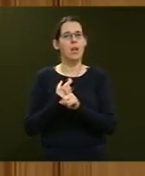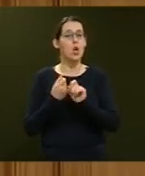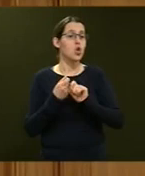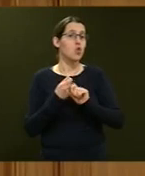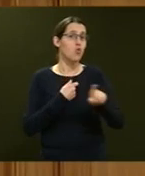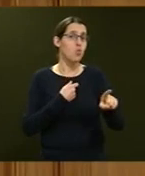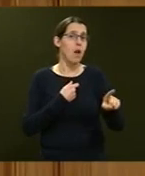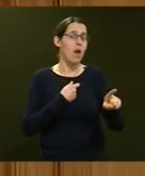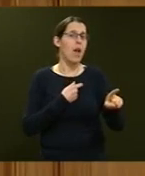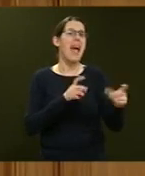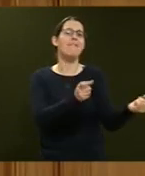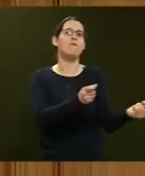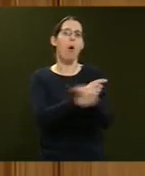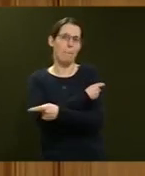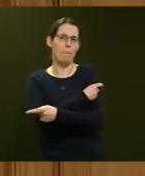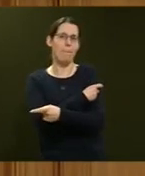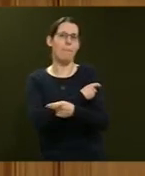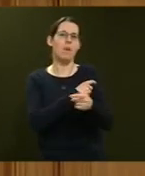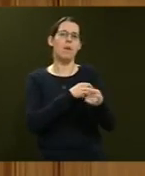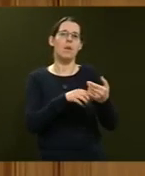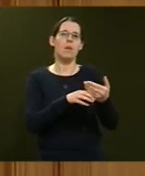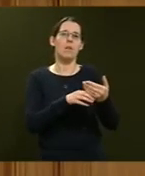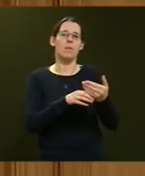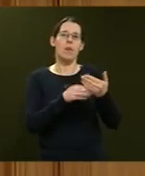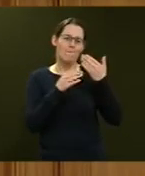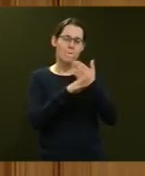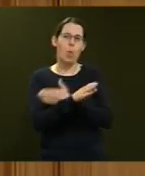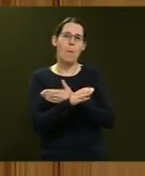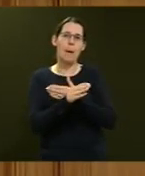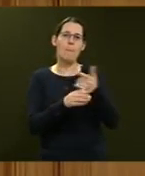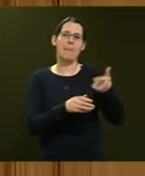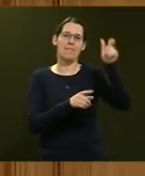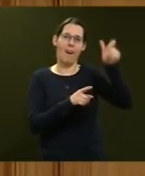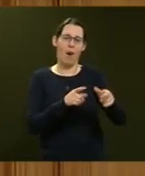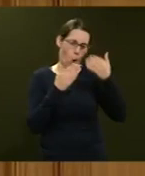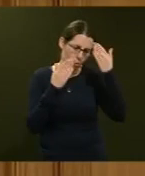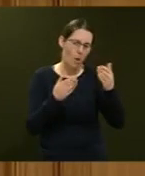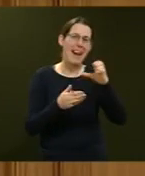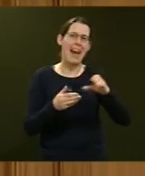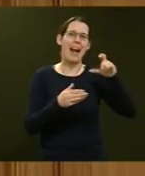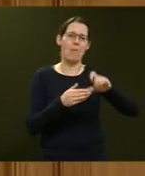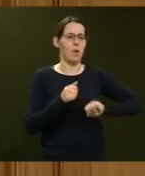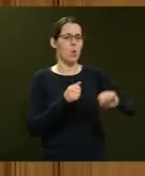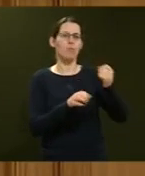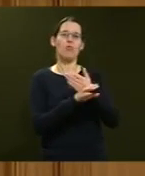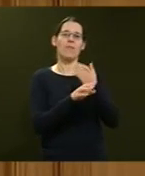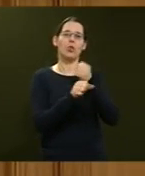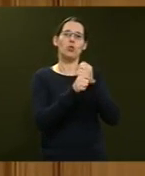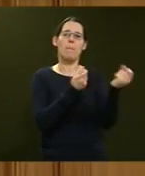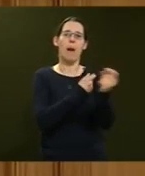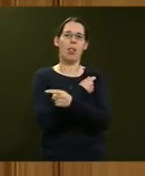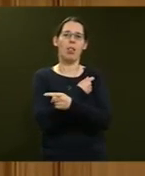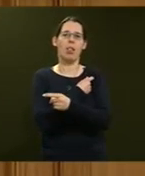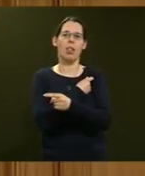from former Minister the Honourable Claire Curran's private Gmail account in relation to the appointment of the Government's